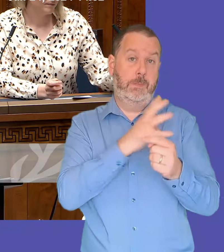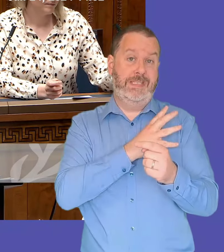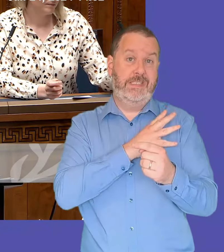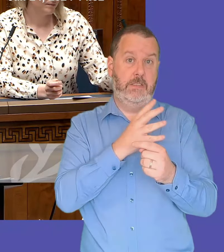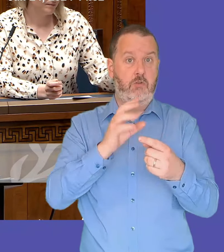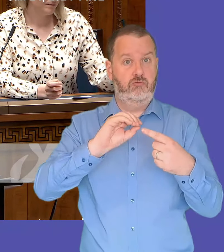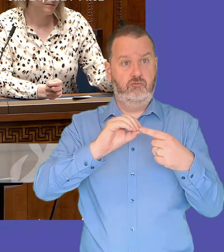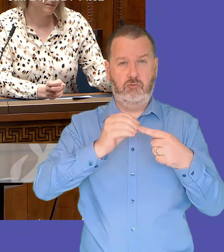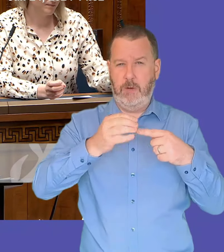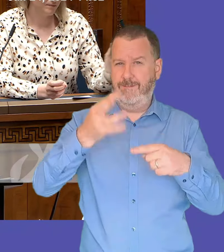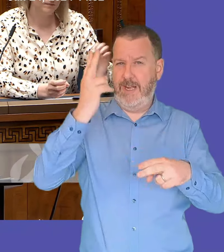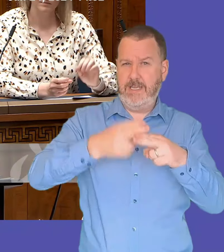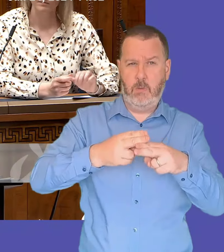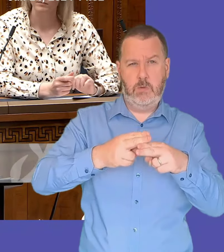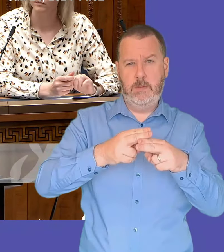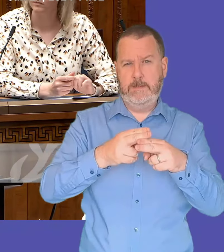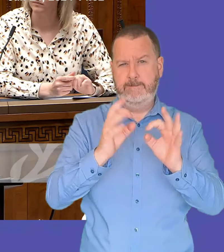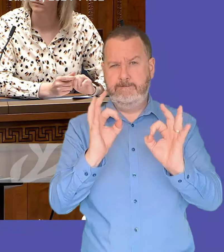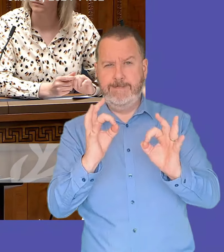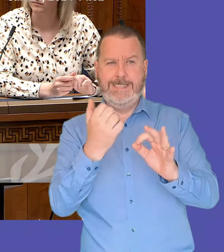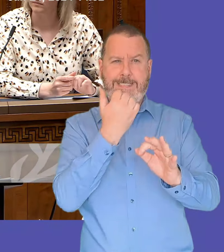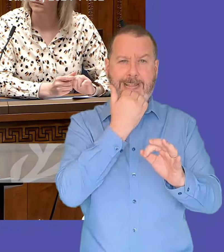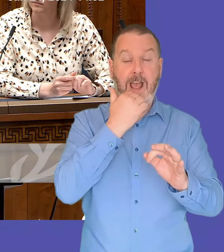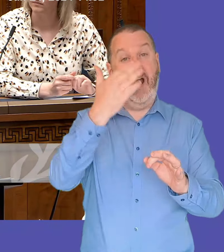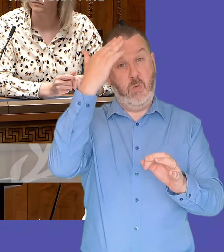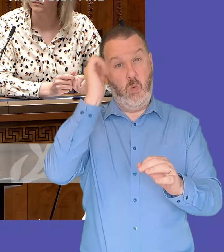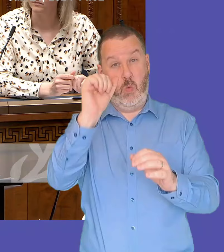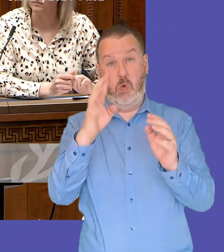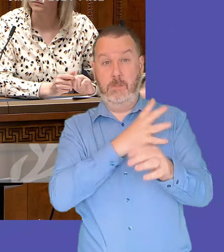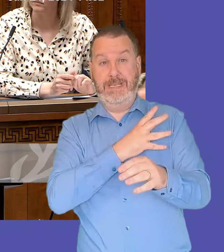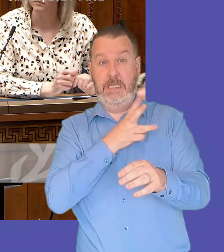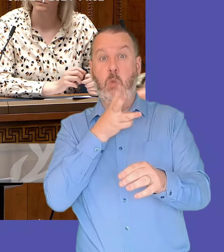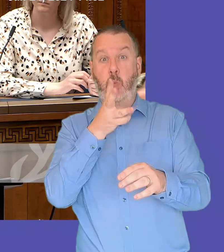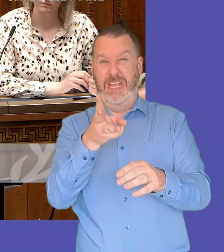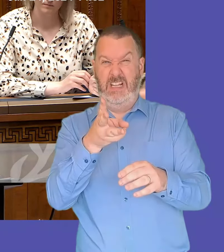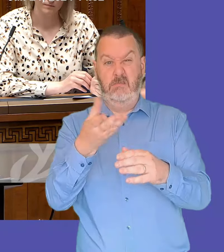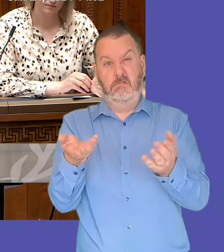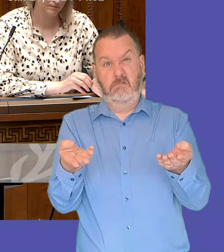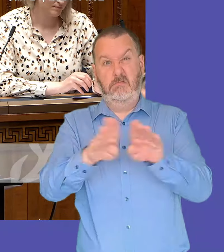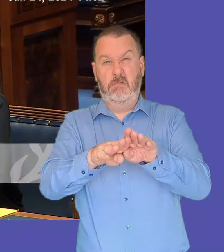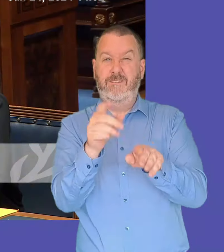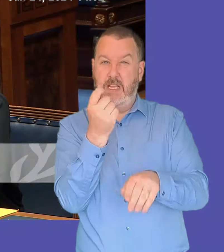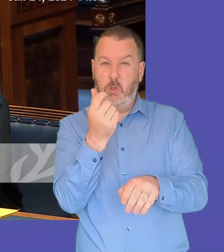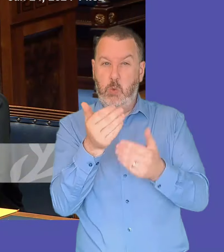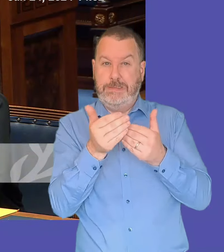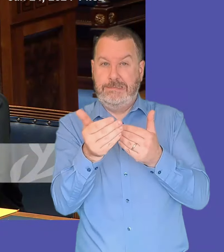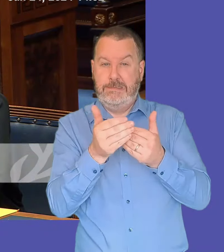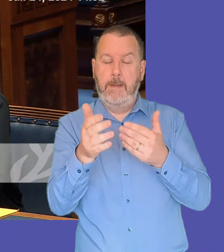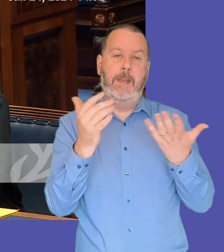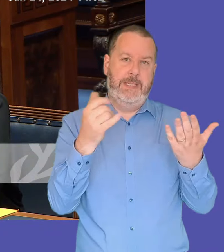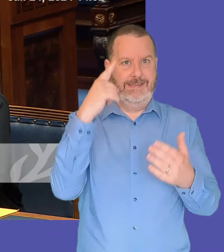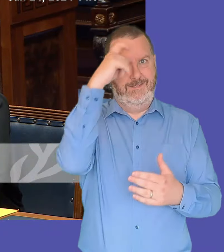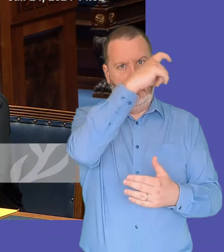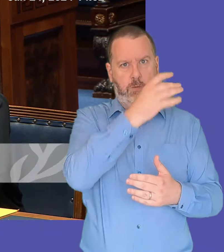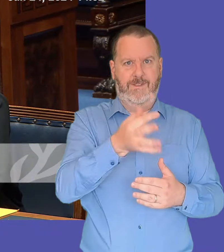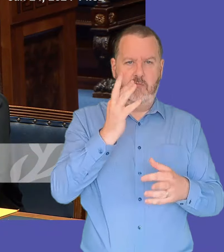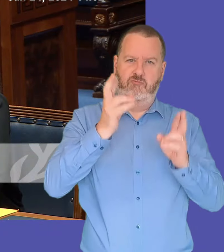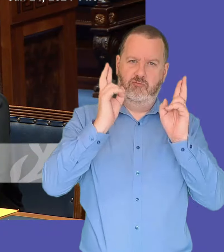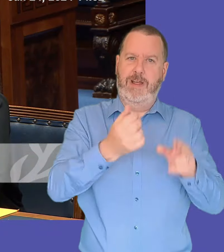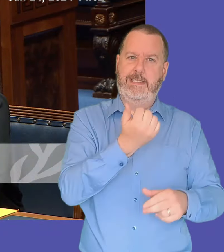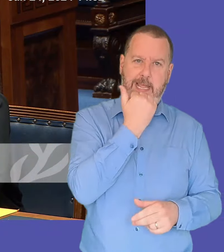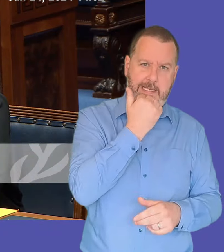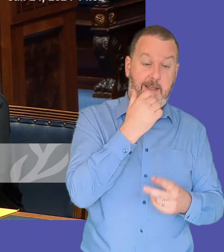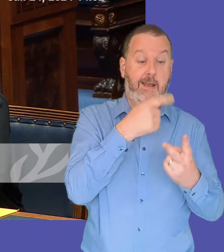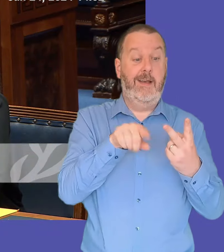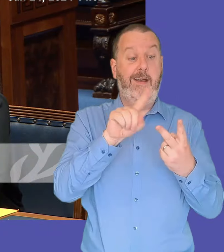is closing up earlier than other committees this at the end of this session so perhaps there's a difficulty in terms of finding the date i'm also equally aware that we're